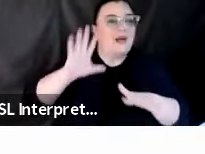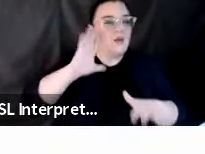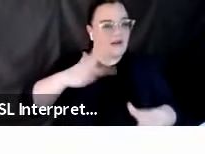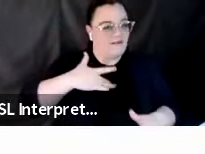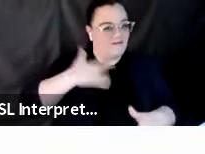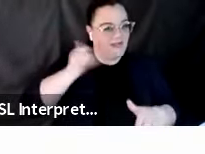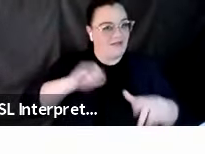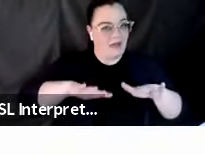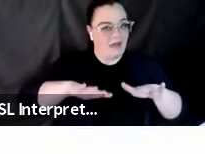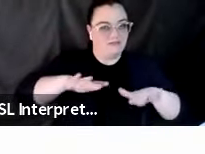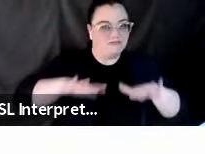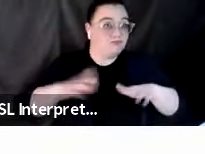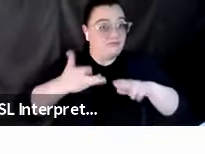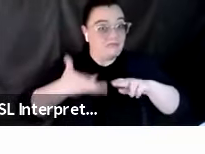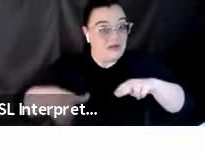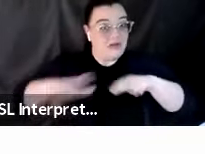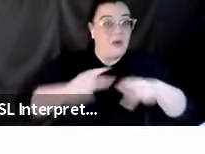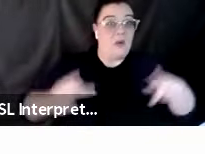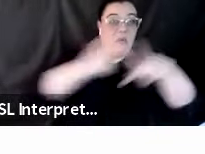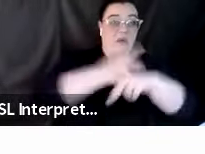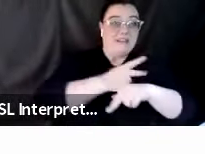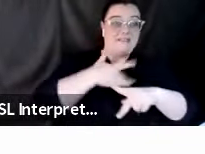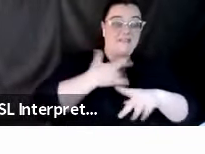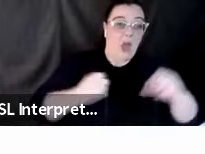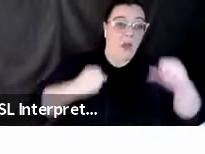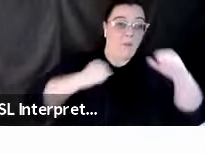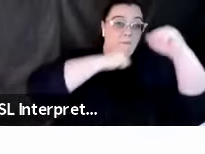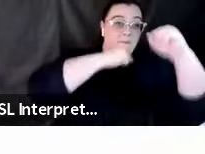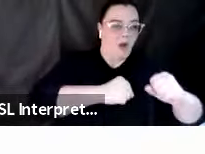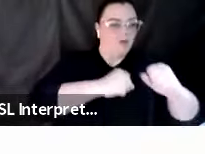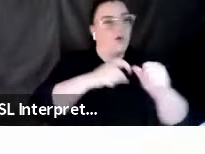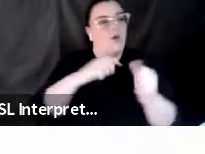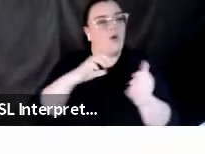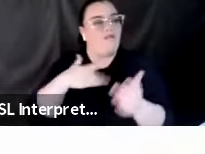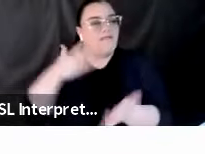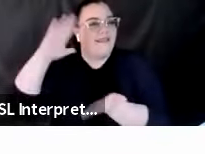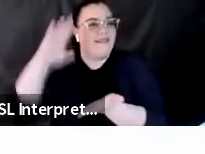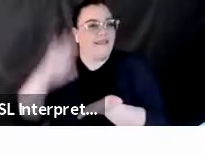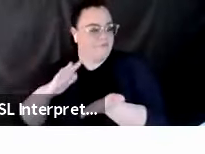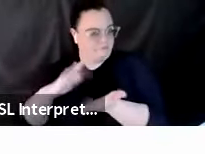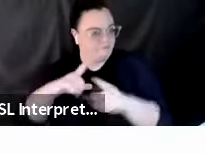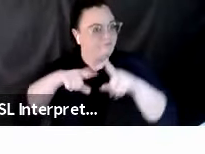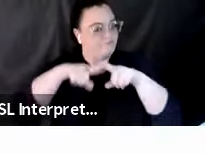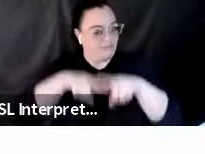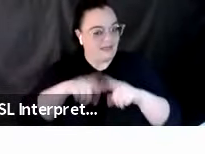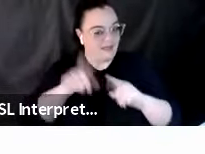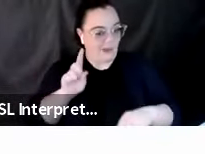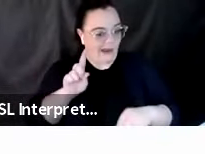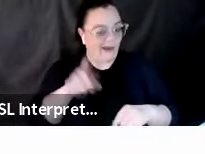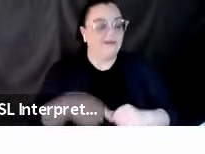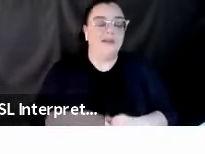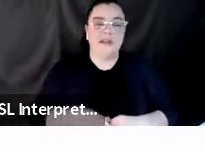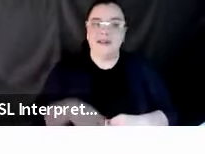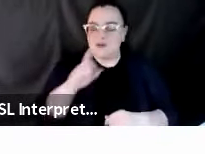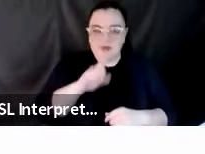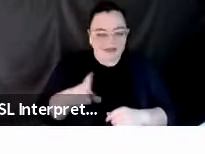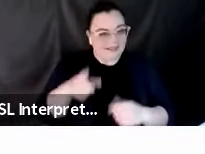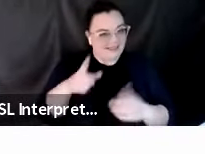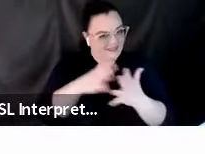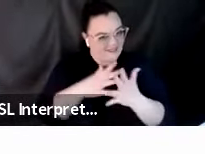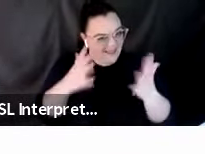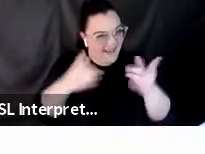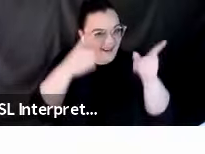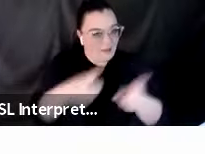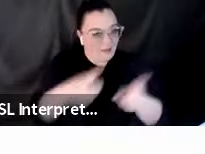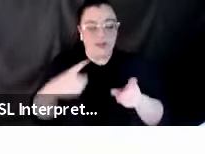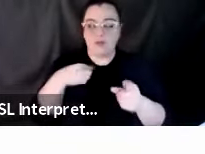or de-amplified. So if you think about it, even in those simple terms, you can see there's a lot going on. And to really understand what's going